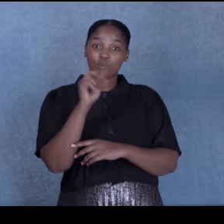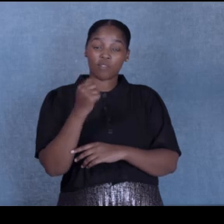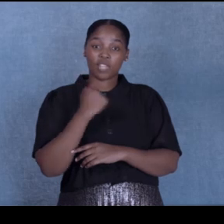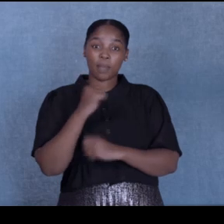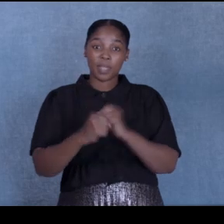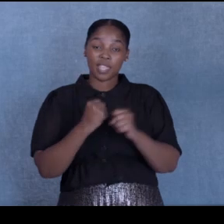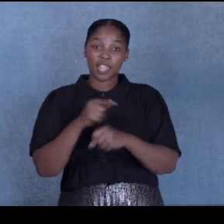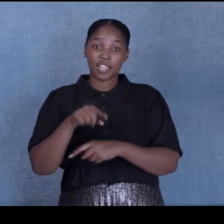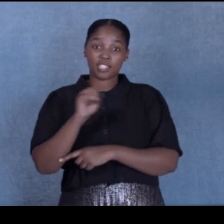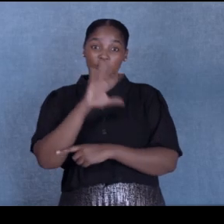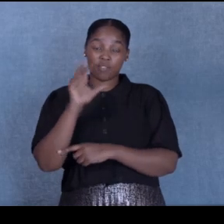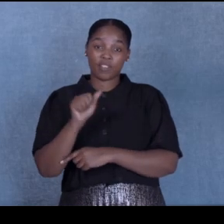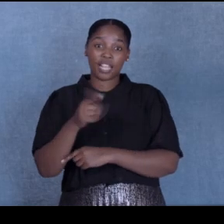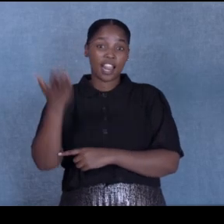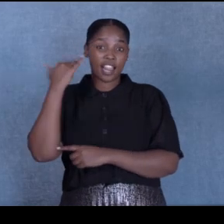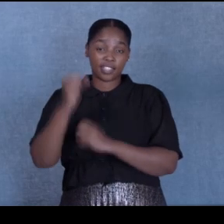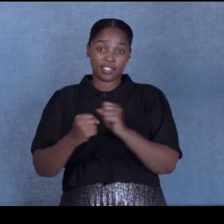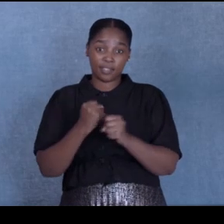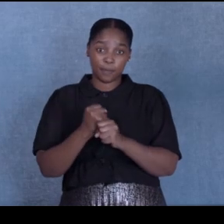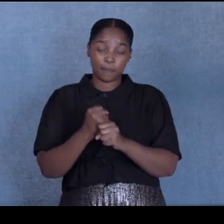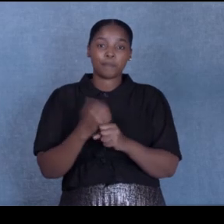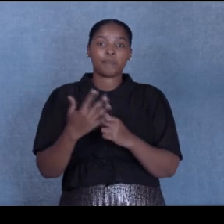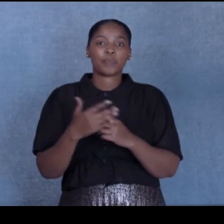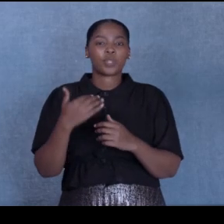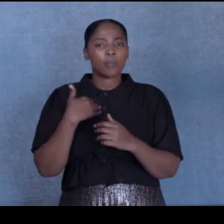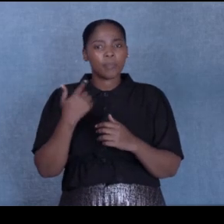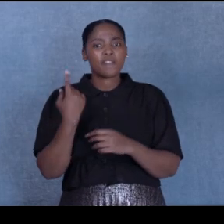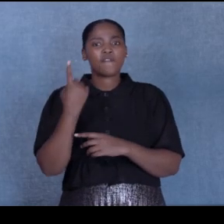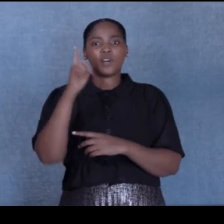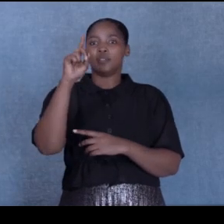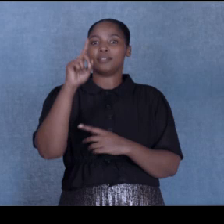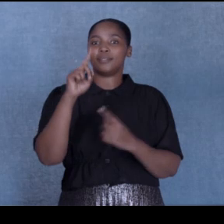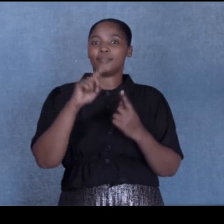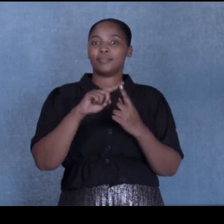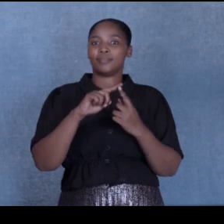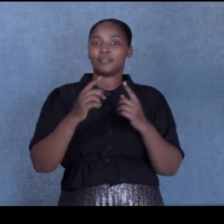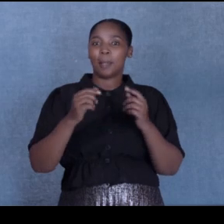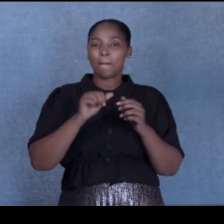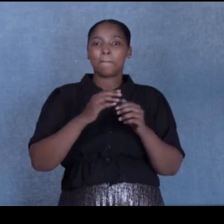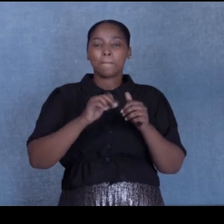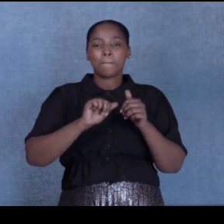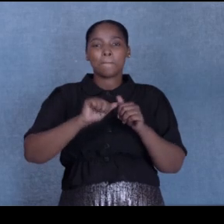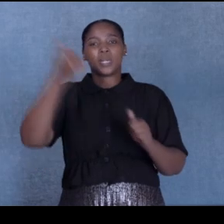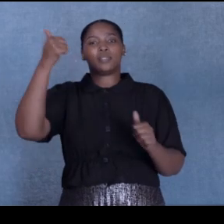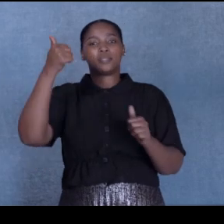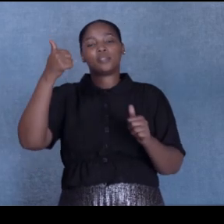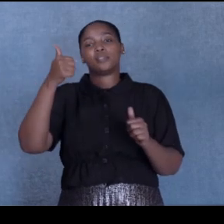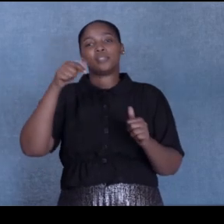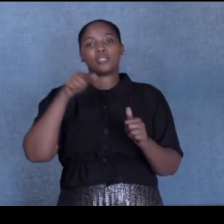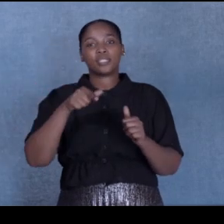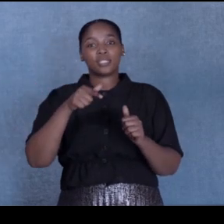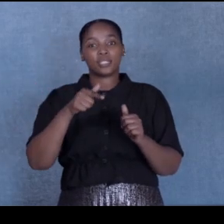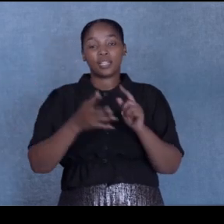that's the last year of academics. And I came first in the Eastern Cape for students with disability. And